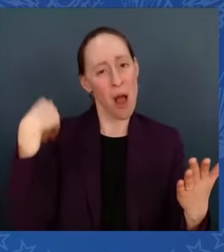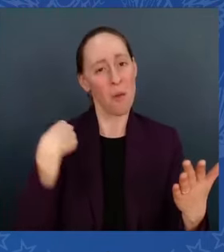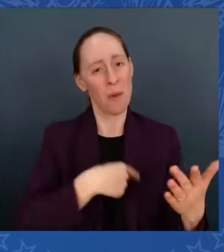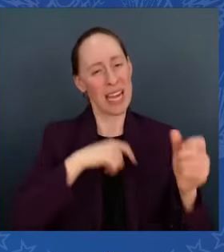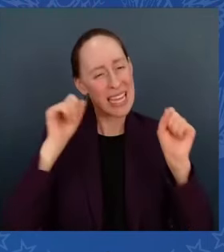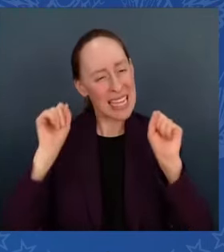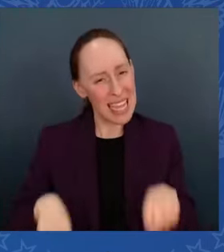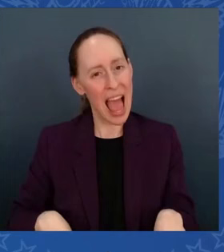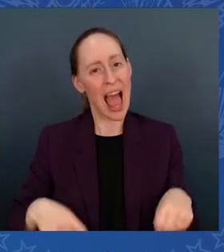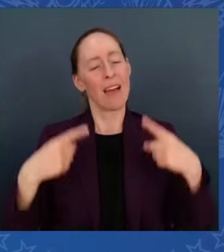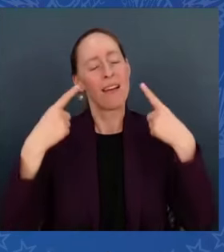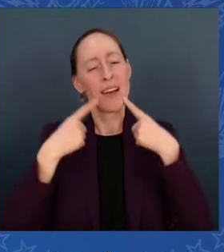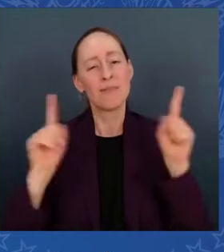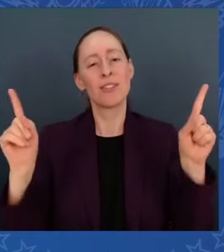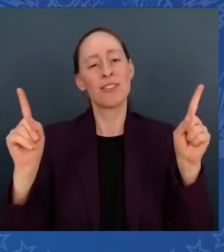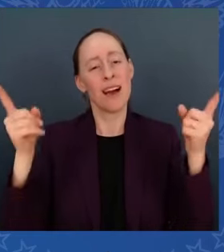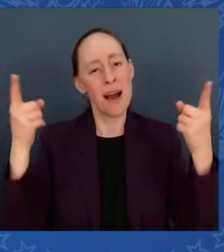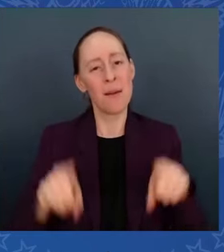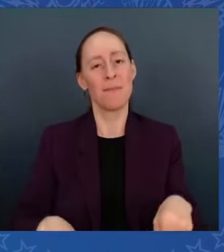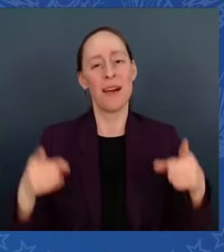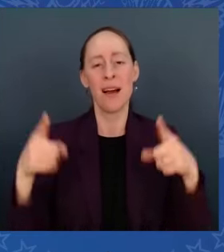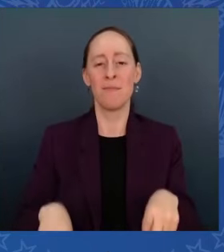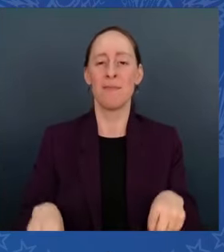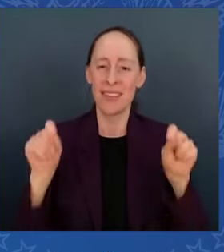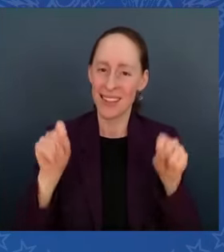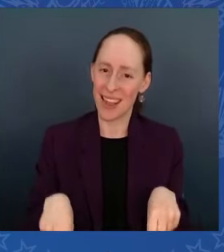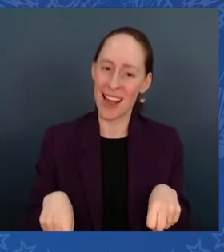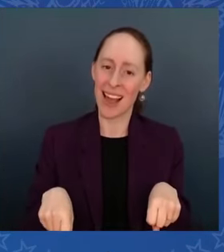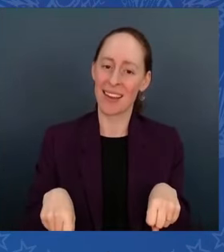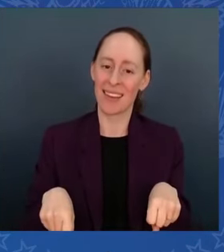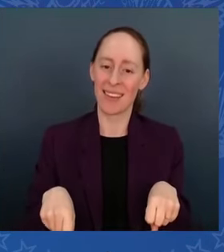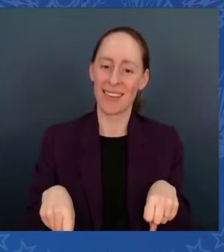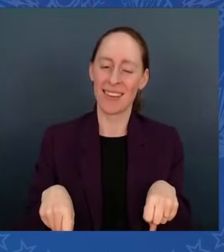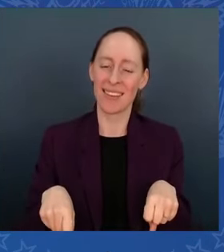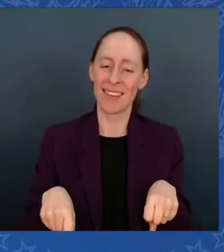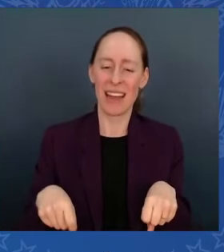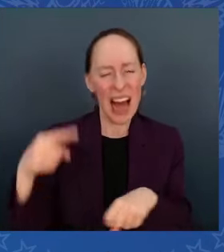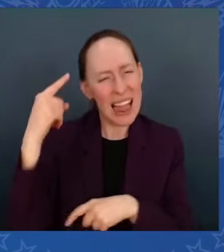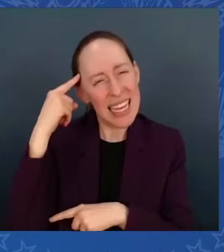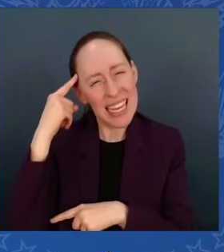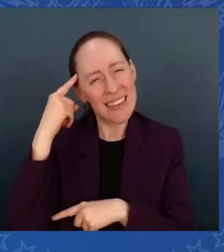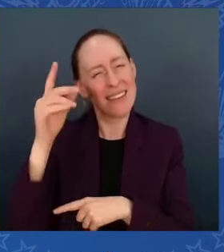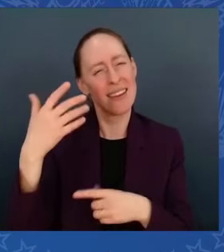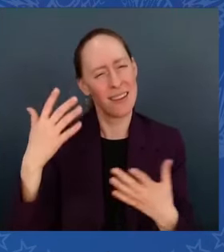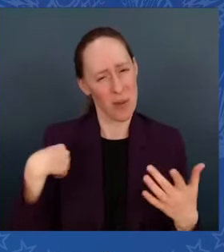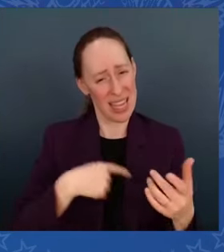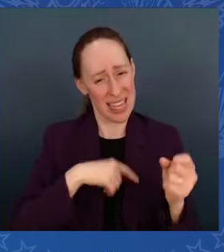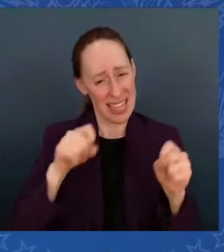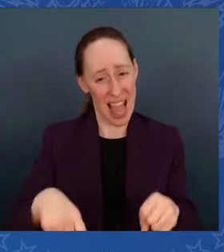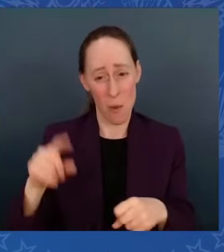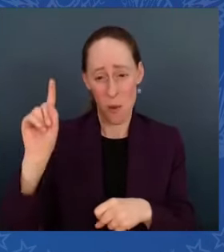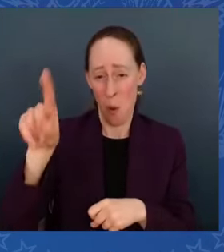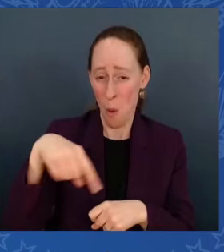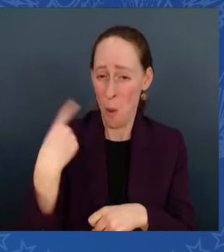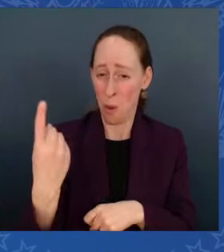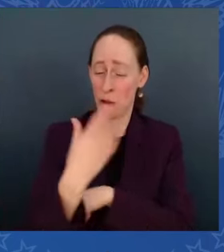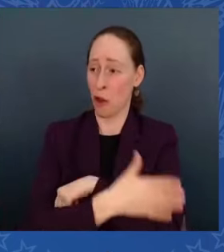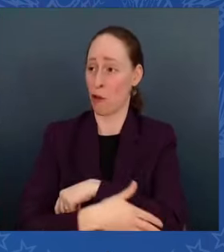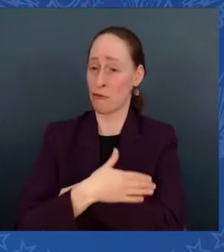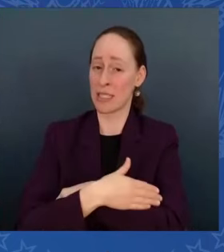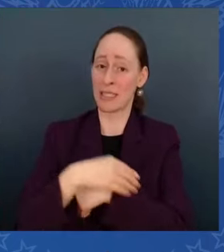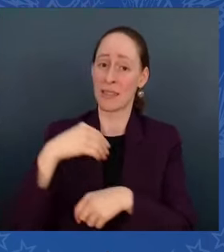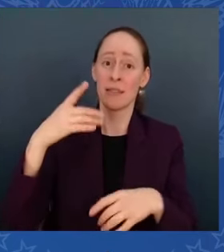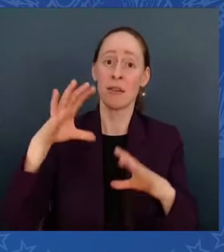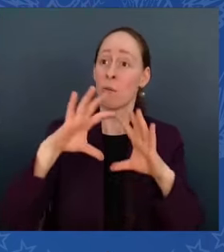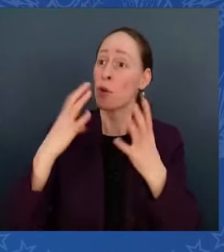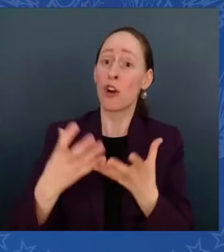things. There's nothing beyond our capacity. Think about this. We're the only country in the world that's come out of every crisis we've entered stronger